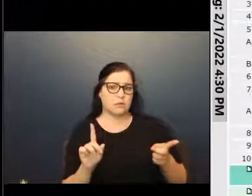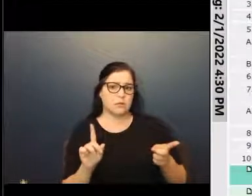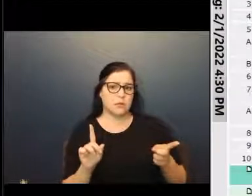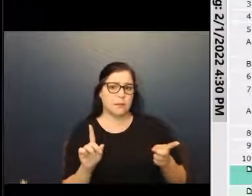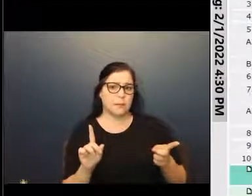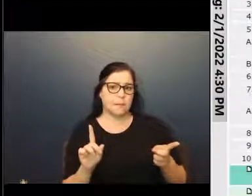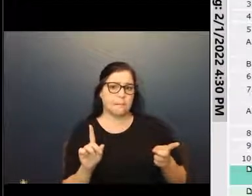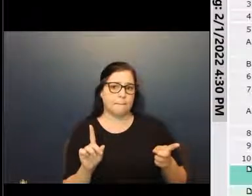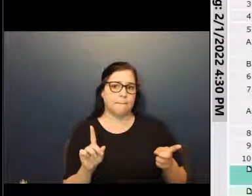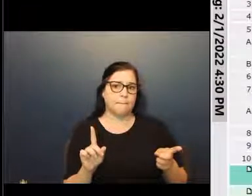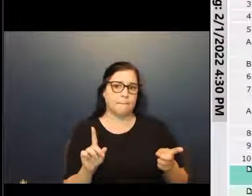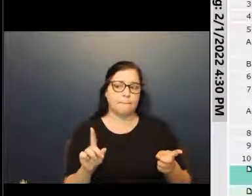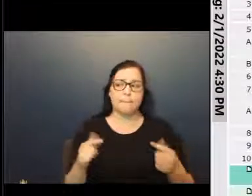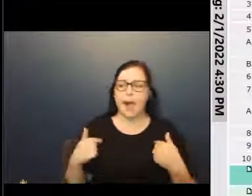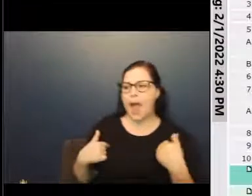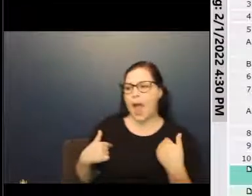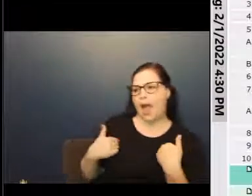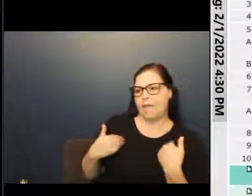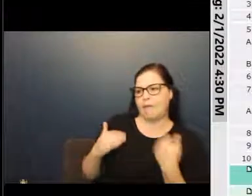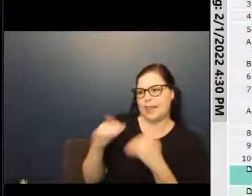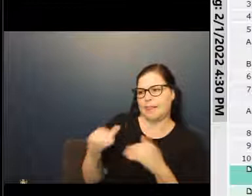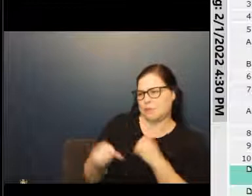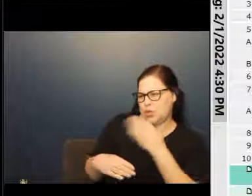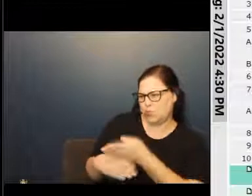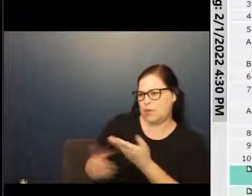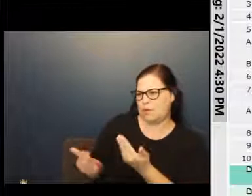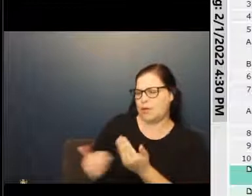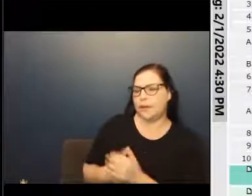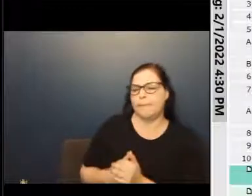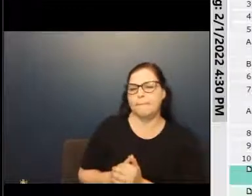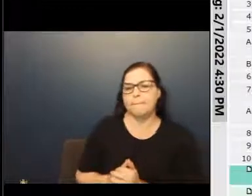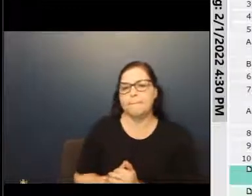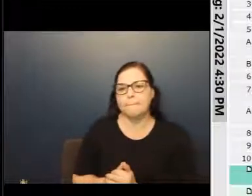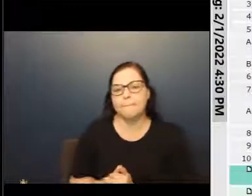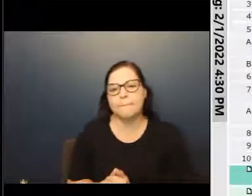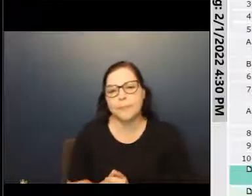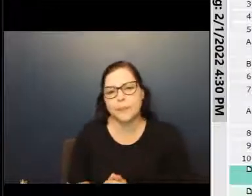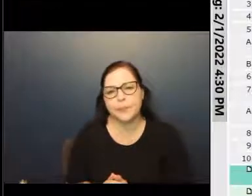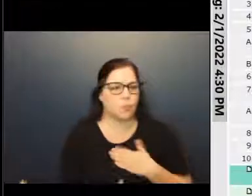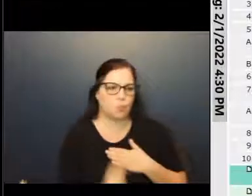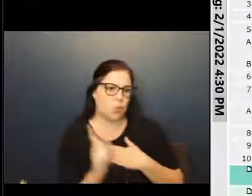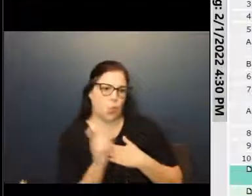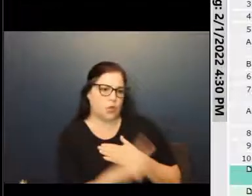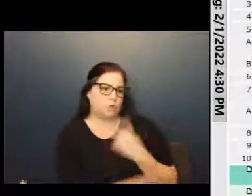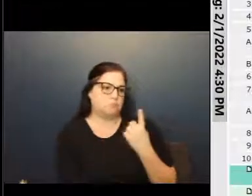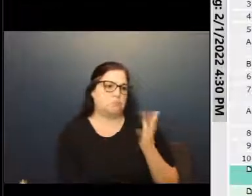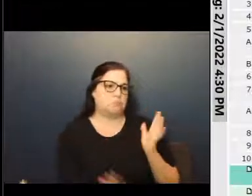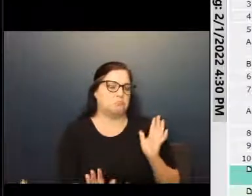I have a certain limit. Sorry to interrupt. Go ahead. And so that's the only question, you know, for me,